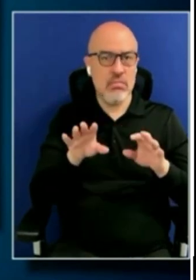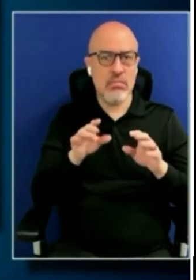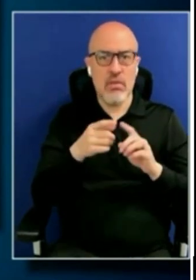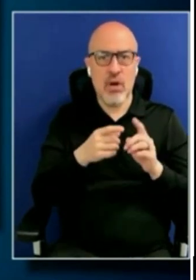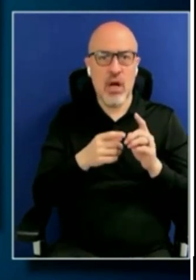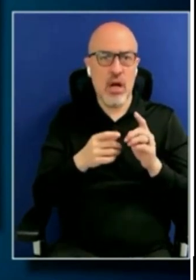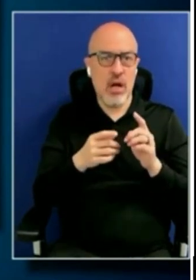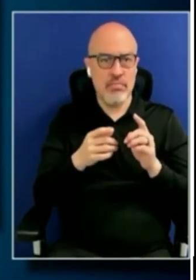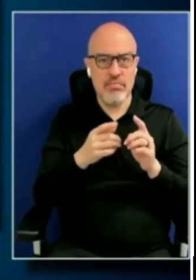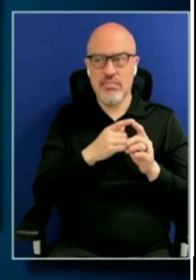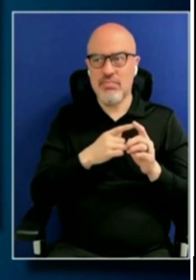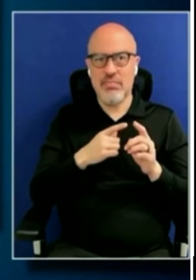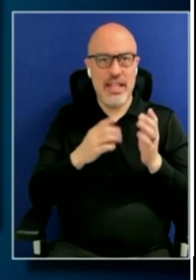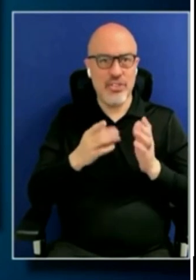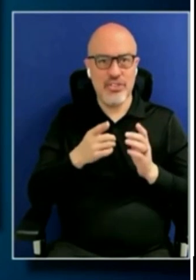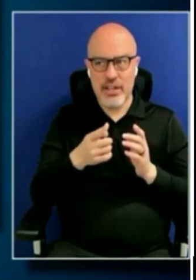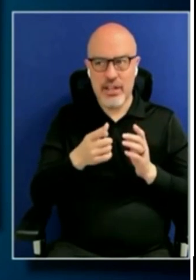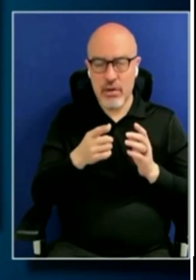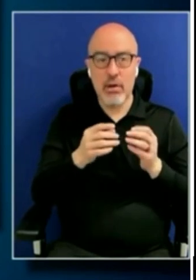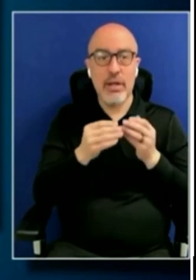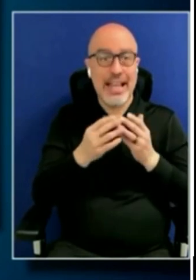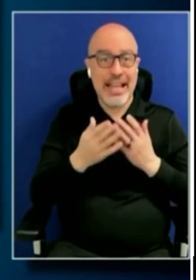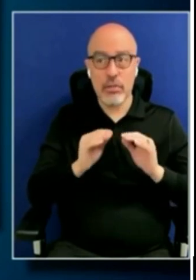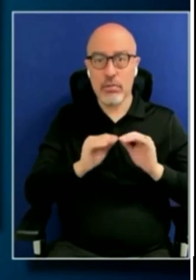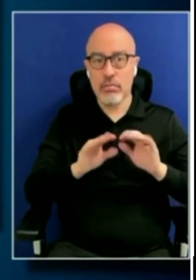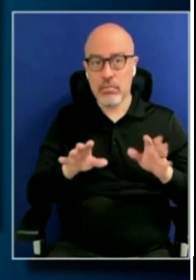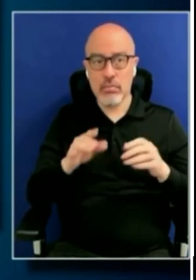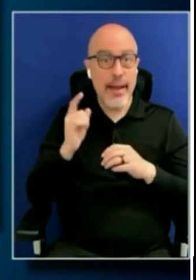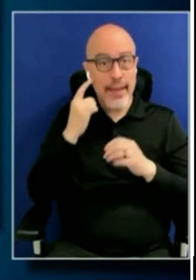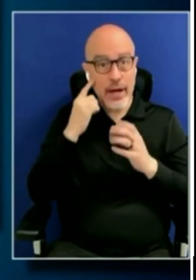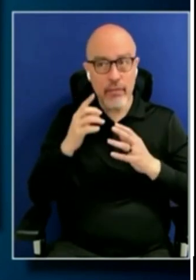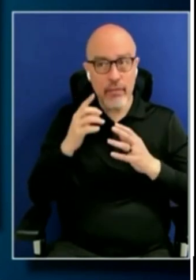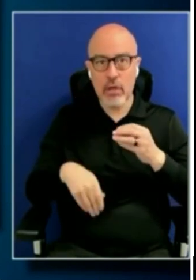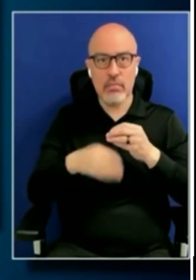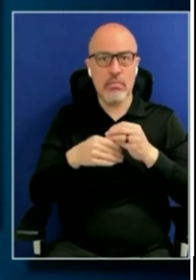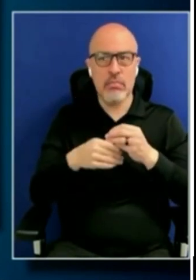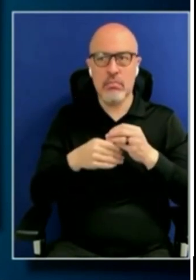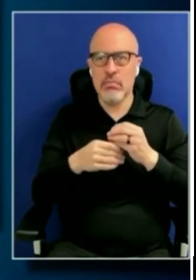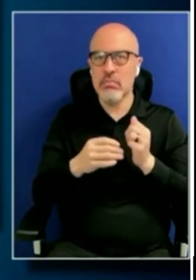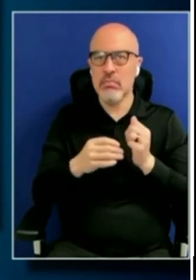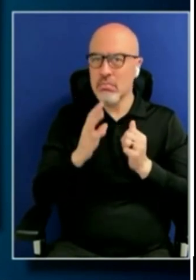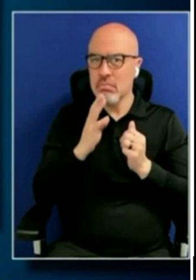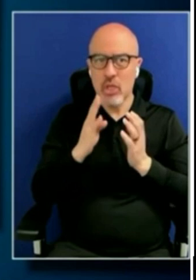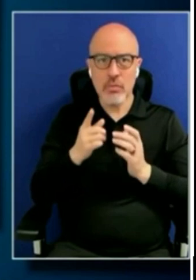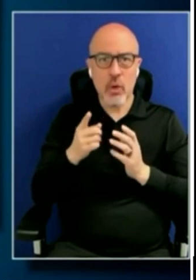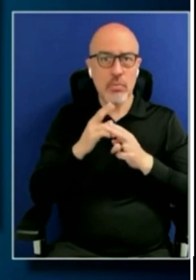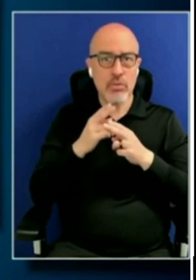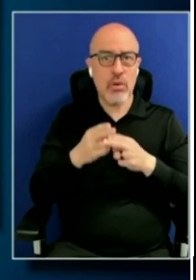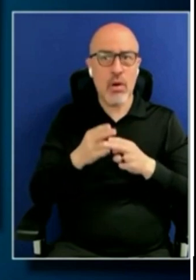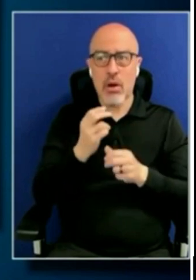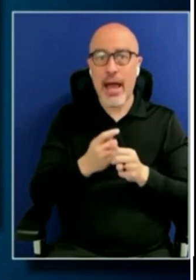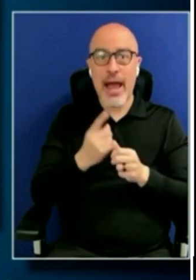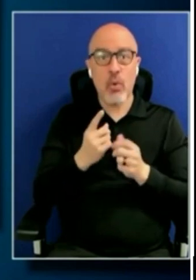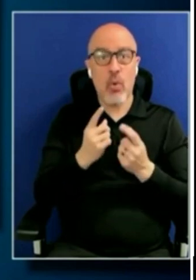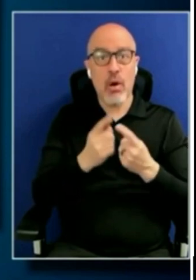leaders in our state and then amplified by our governor, whose spokesperson immediately began calling everyone who opposed this